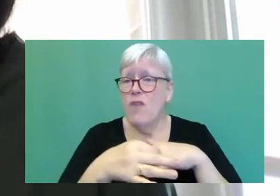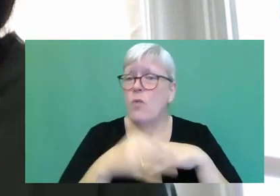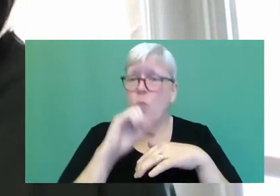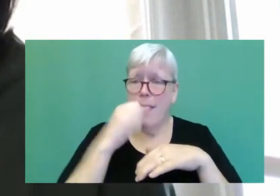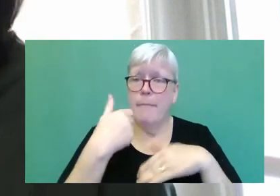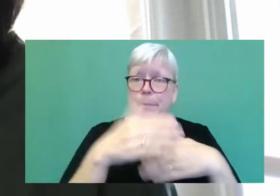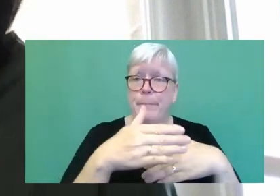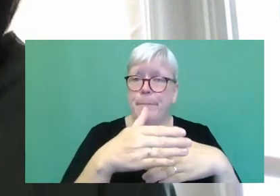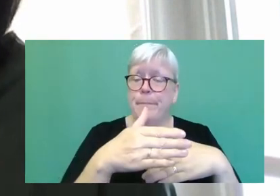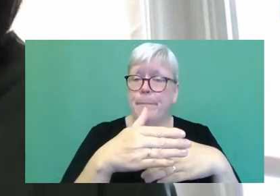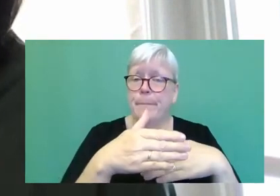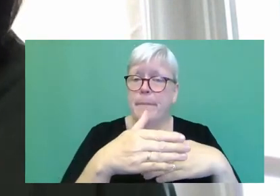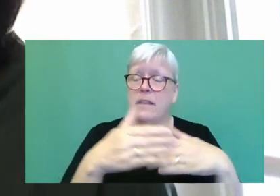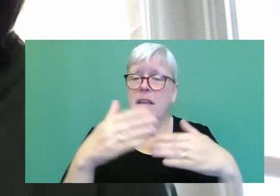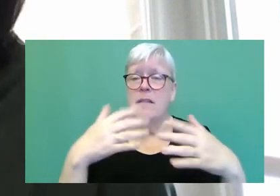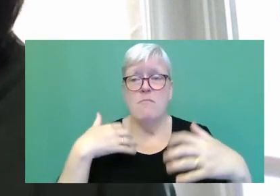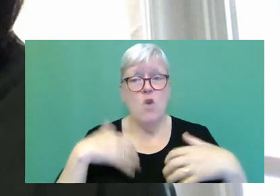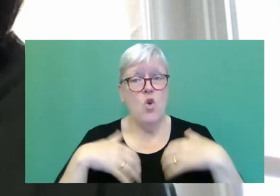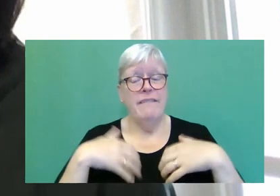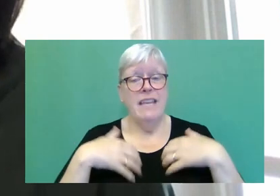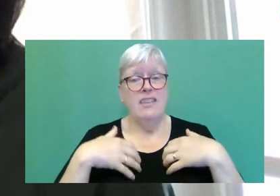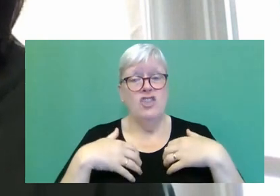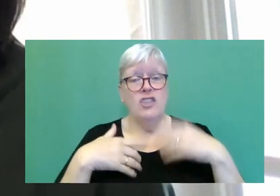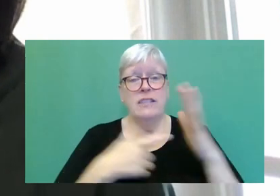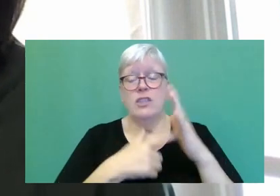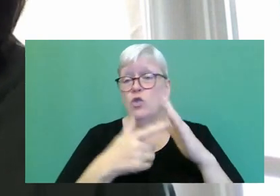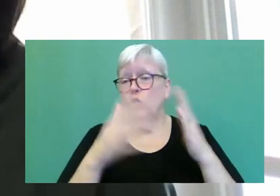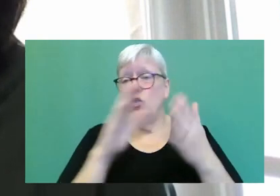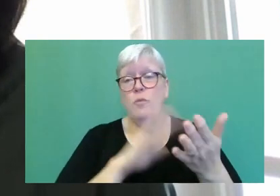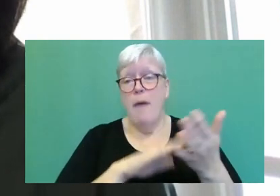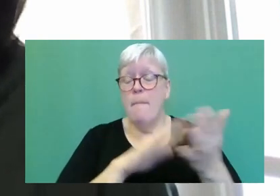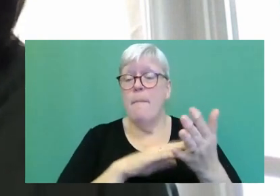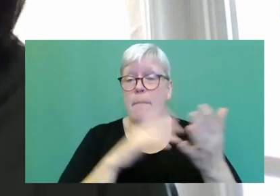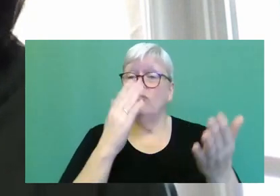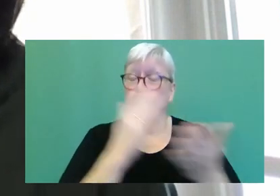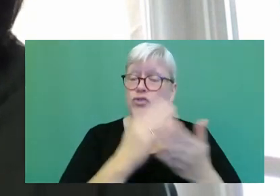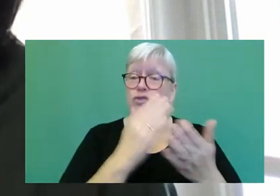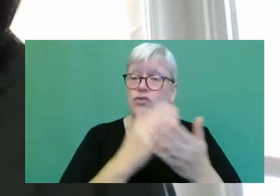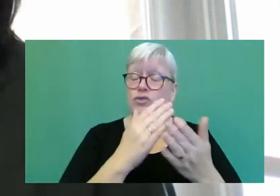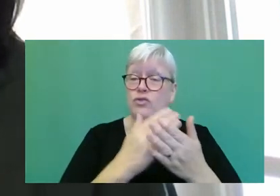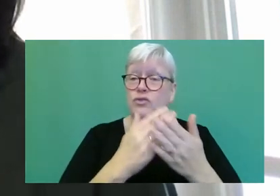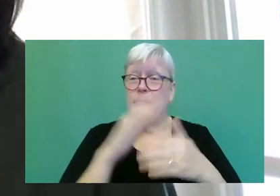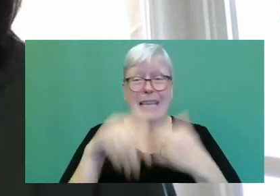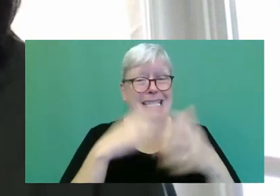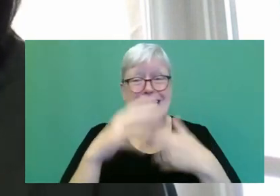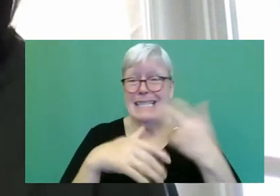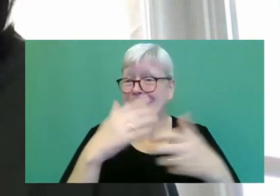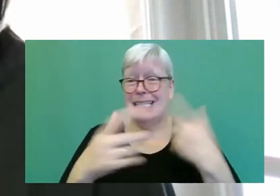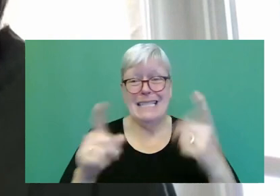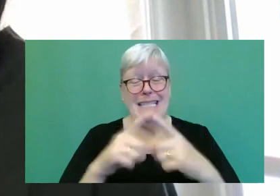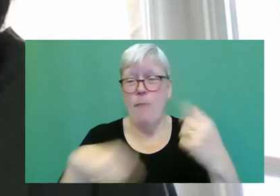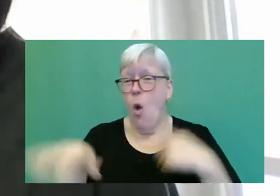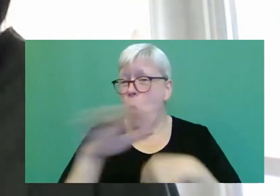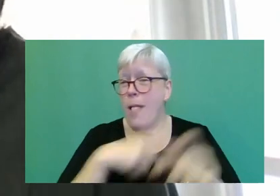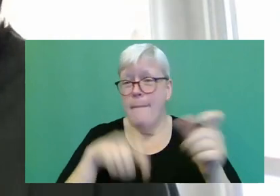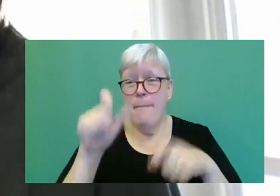And her motivations towards my, I mean, they're mixed. mean, most of our motivations towards most things, and most people are mixed. And